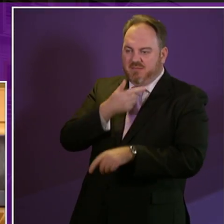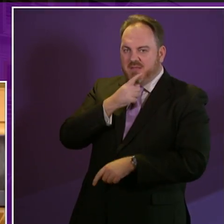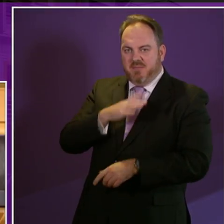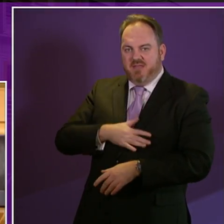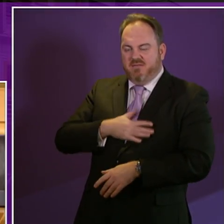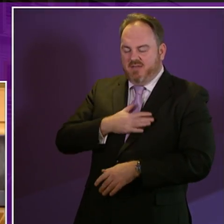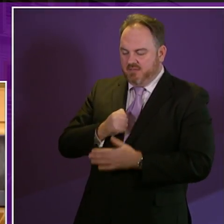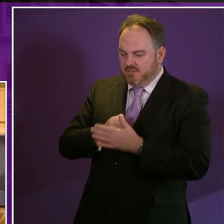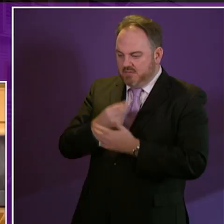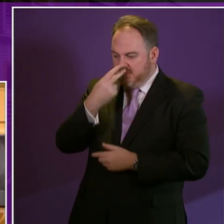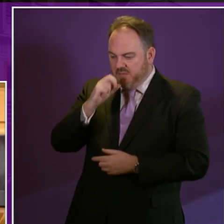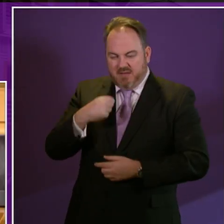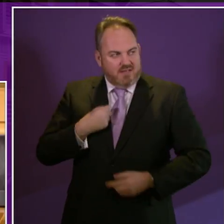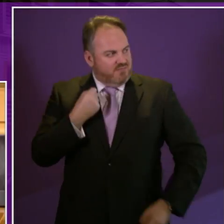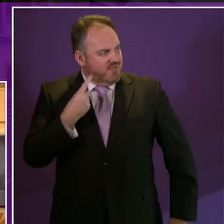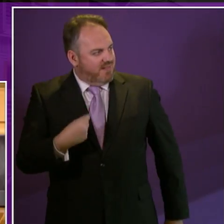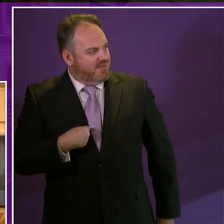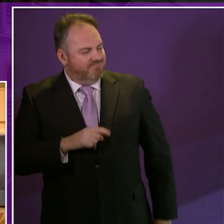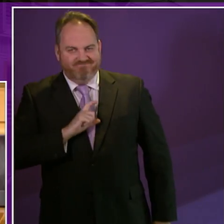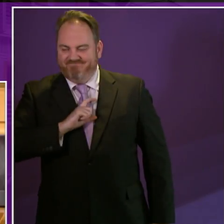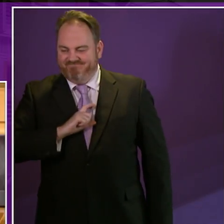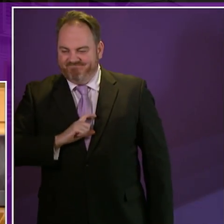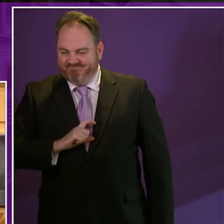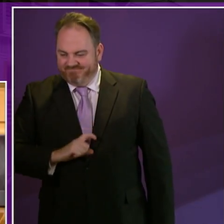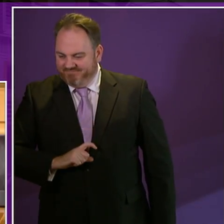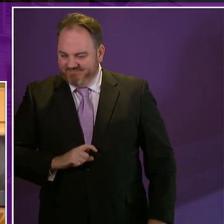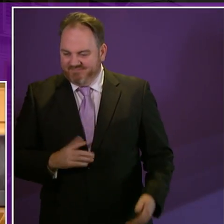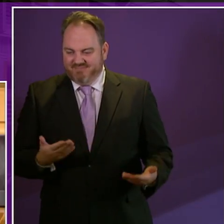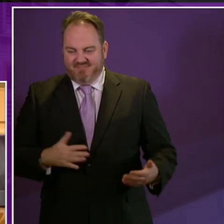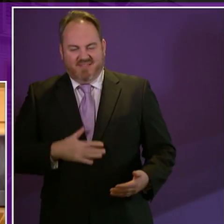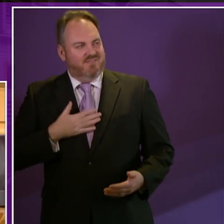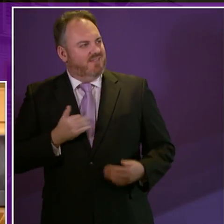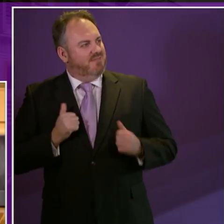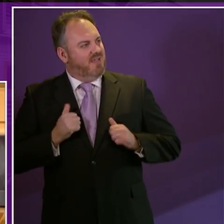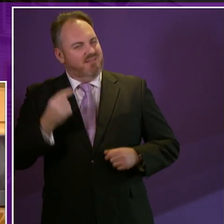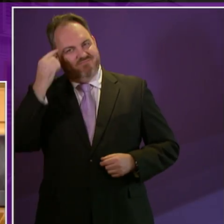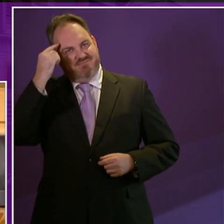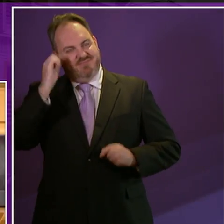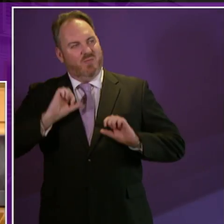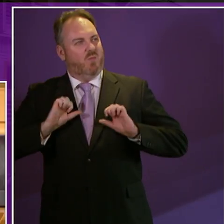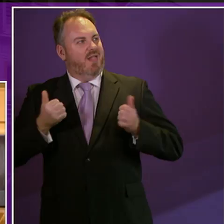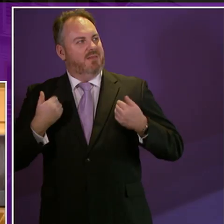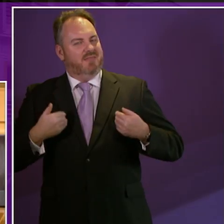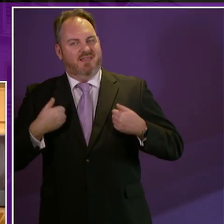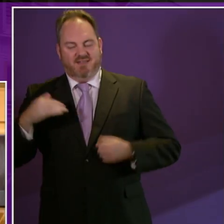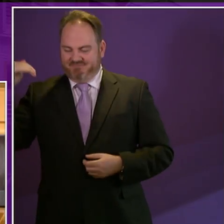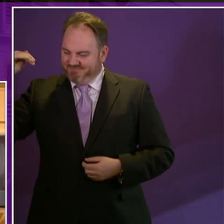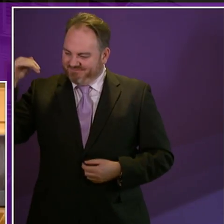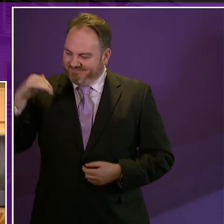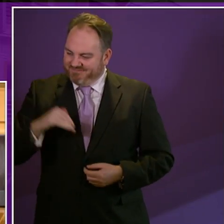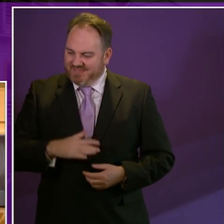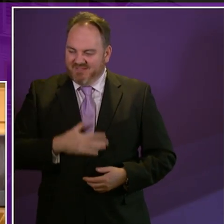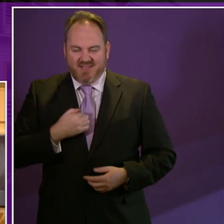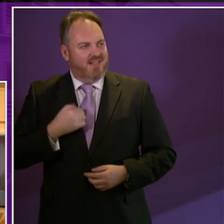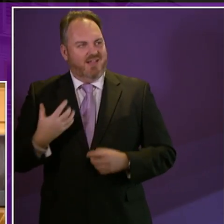they reach their 20s in terms of their confidence their subjective well-being and their belief in their ability to shape